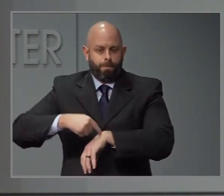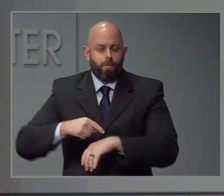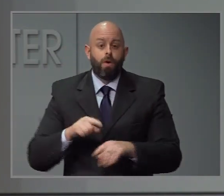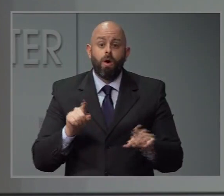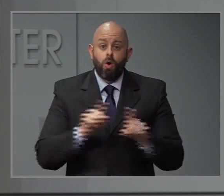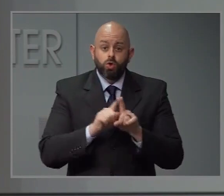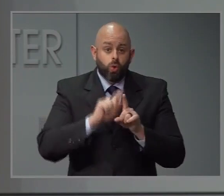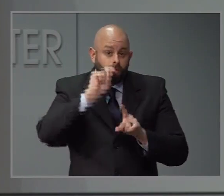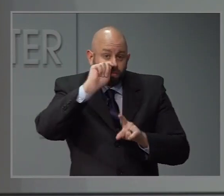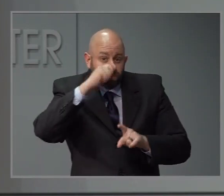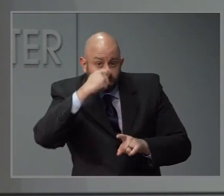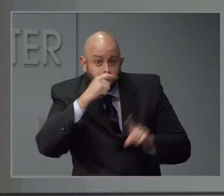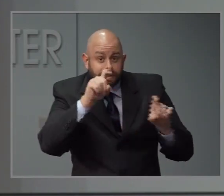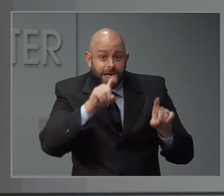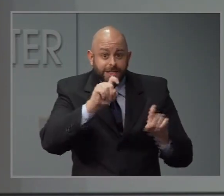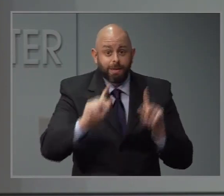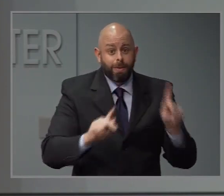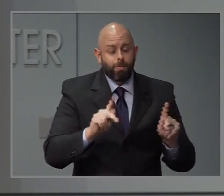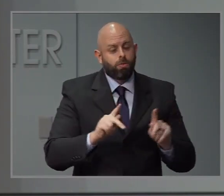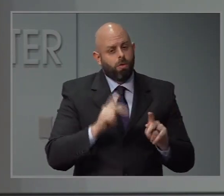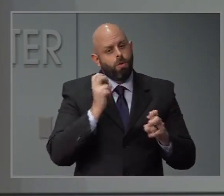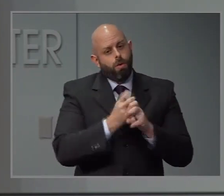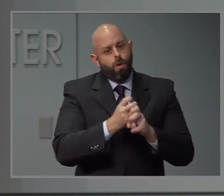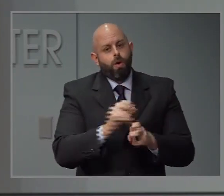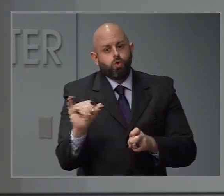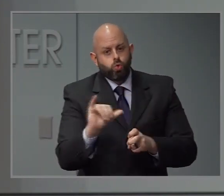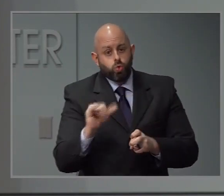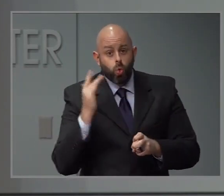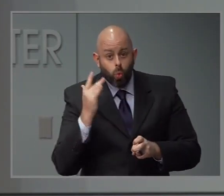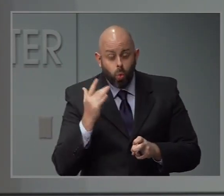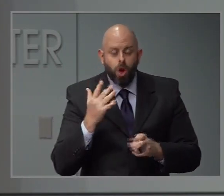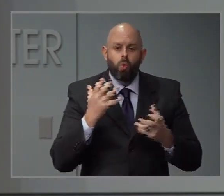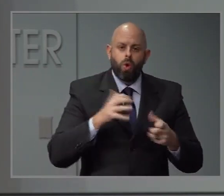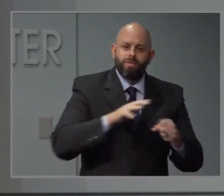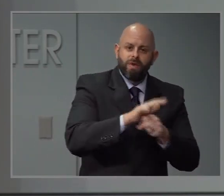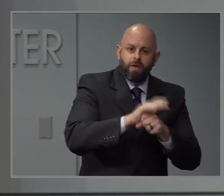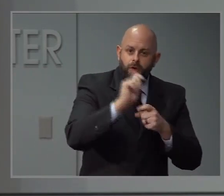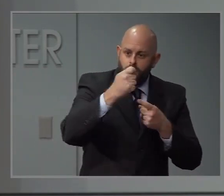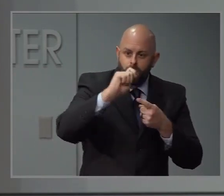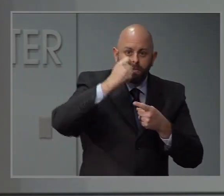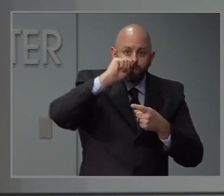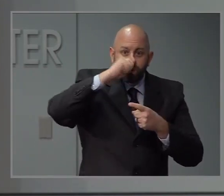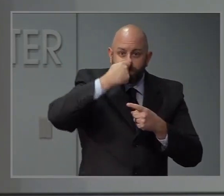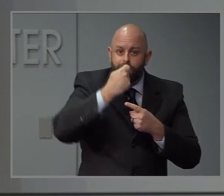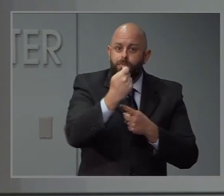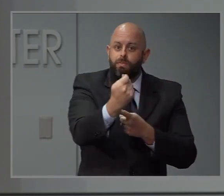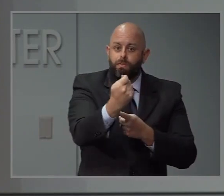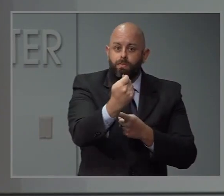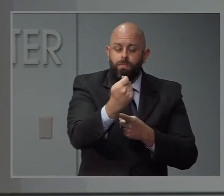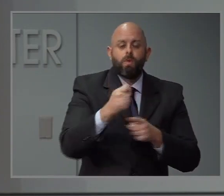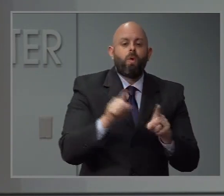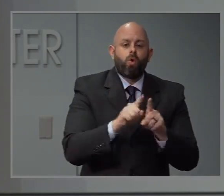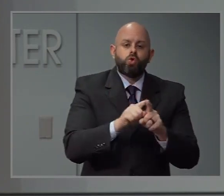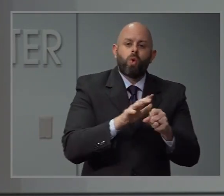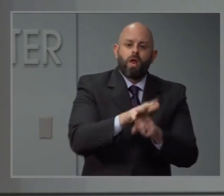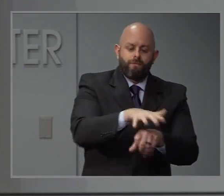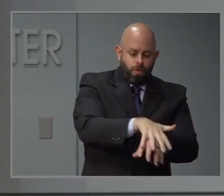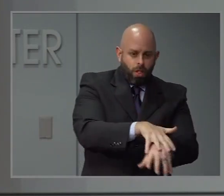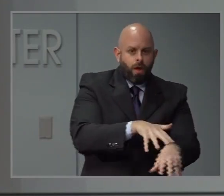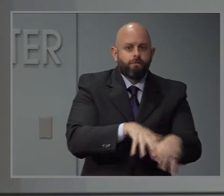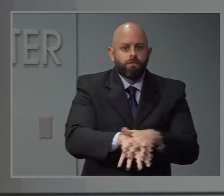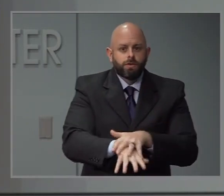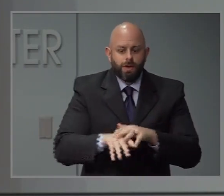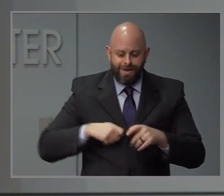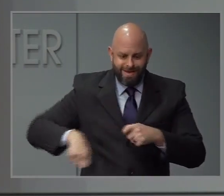is also the issue that we have to think about having enough swabs, but also the personal protective equipment that is needed to take those